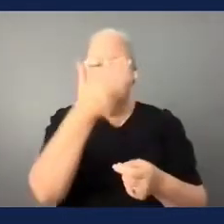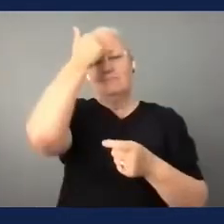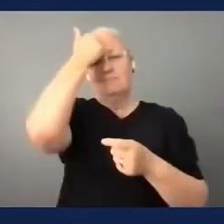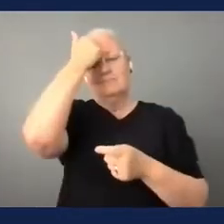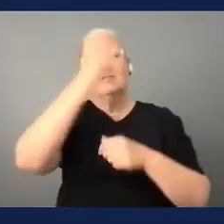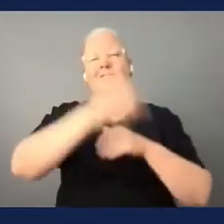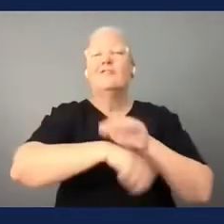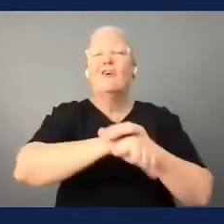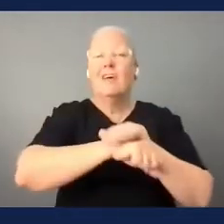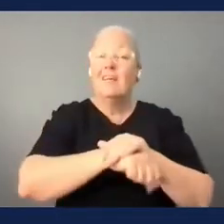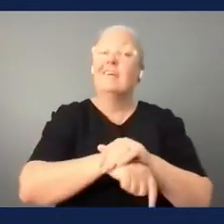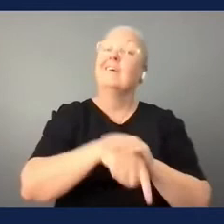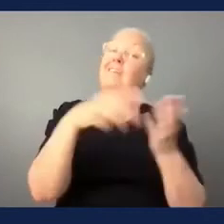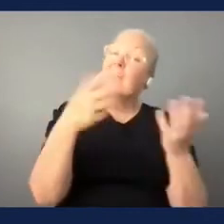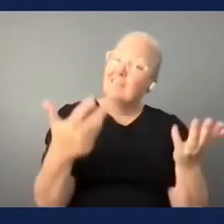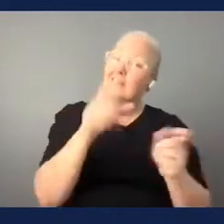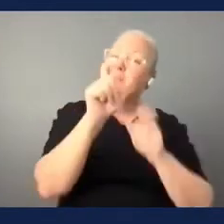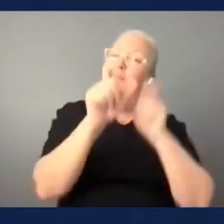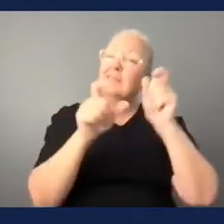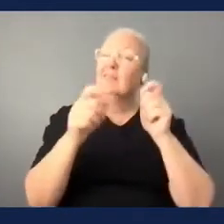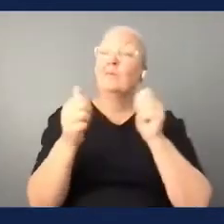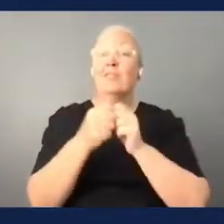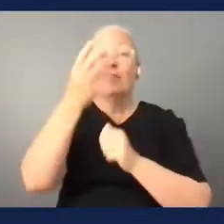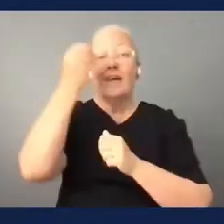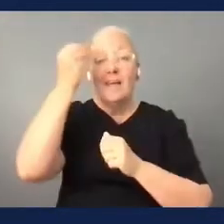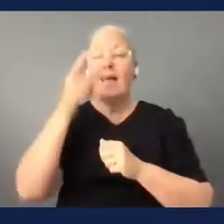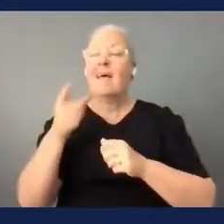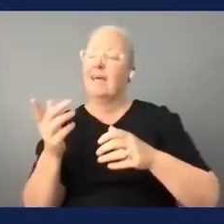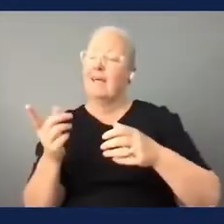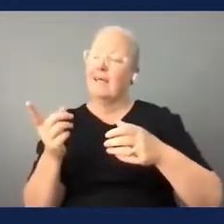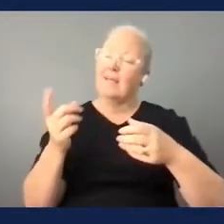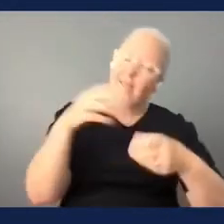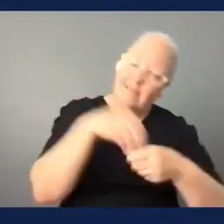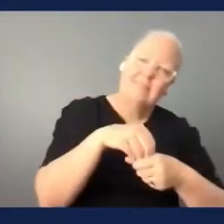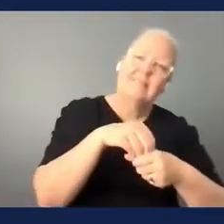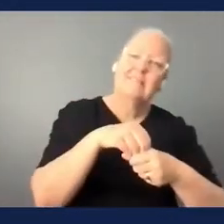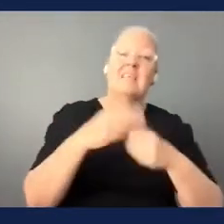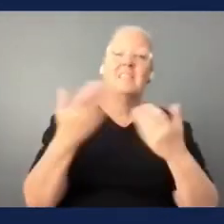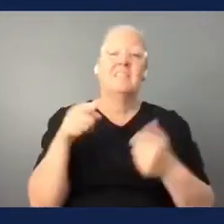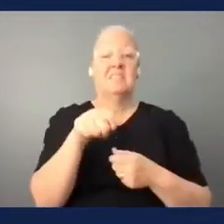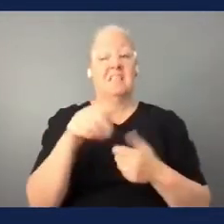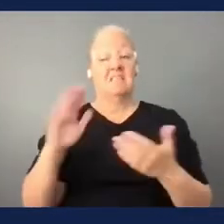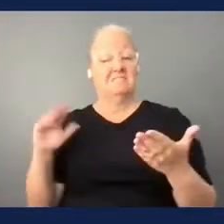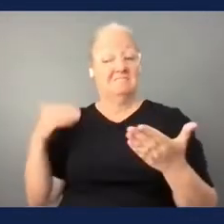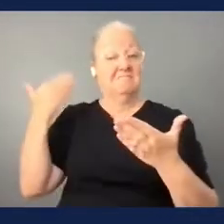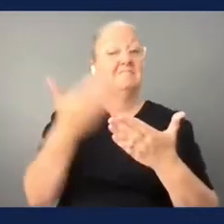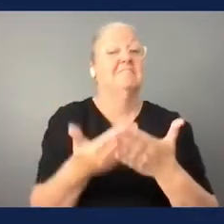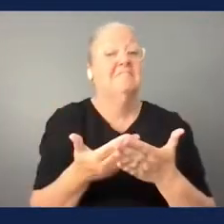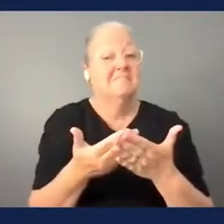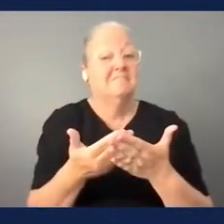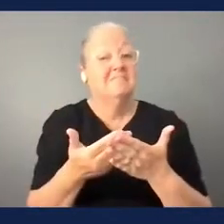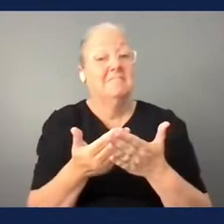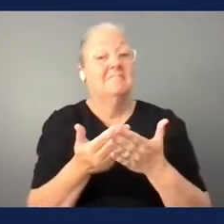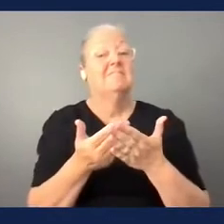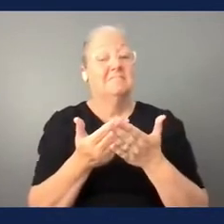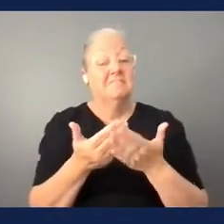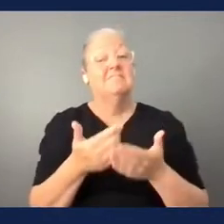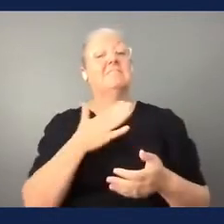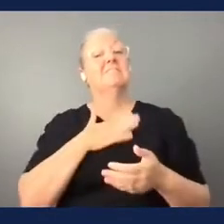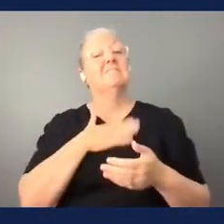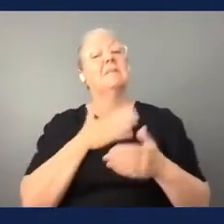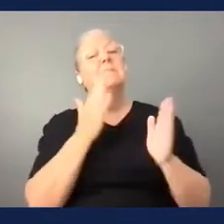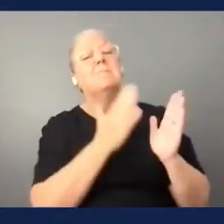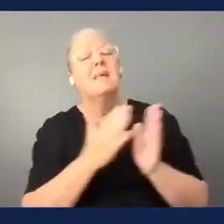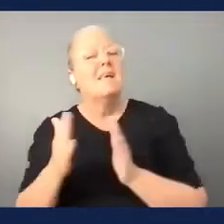and they'll get back into the club so that's a very big thing so that's kind of where we're at um so the plans are to again